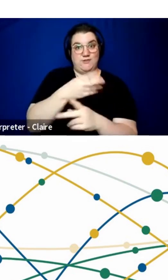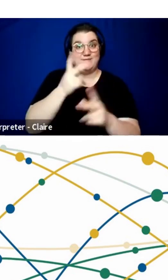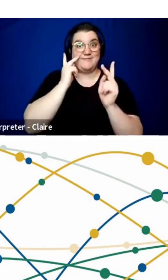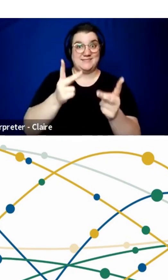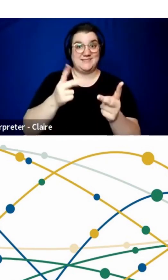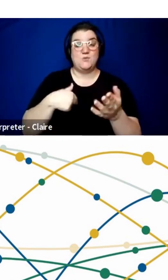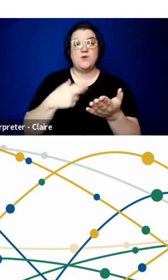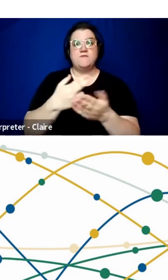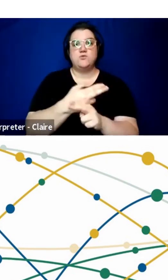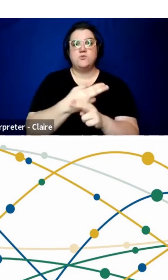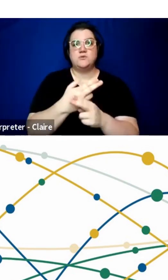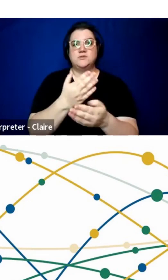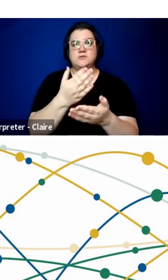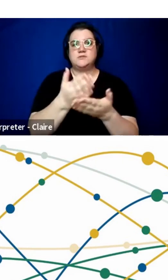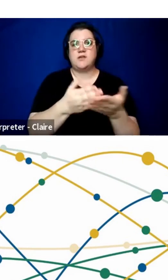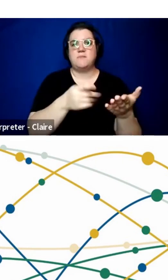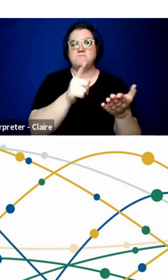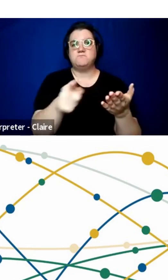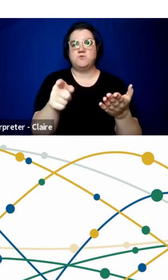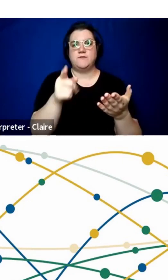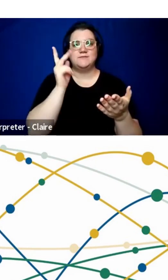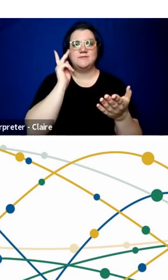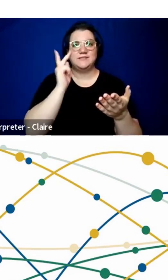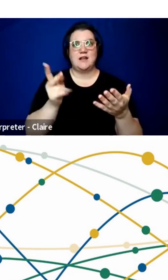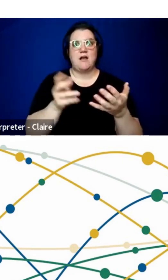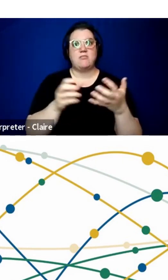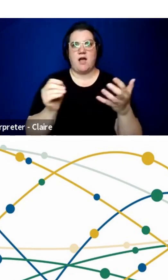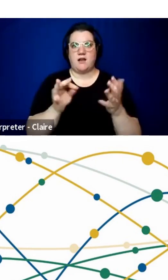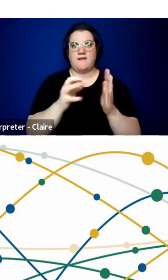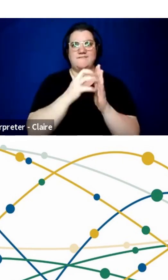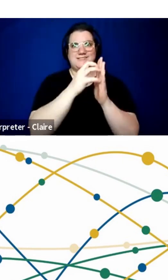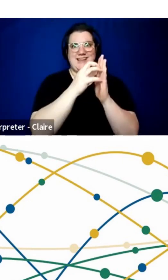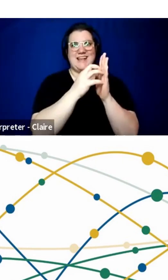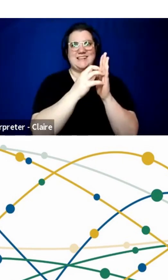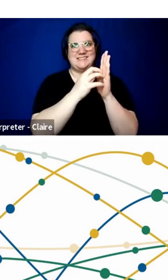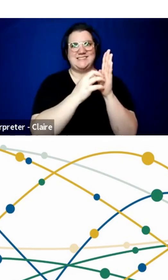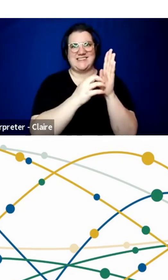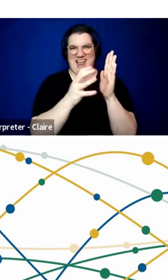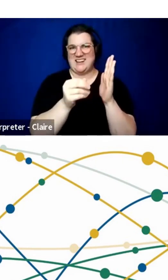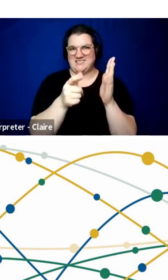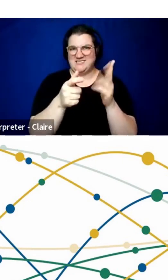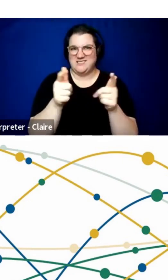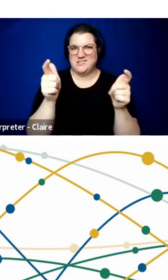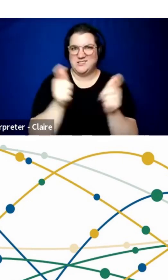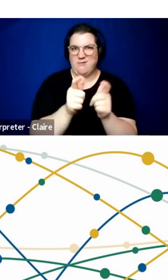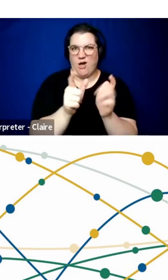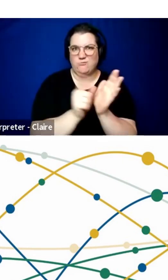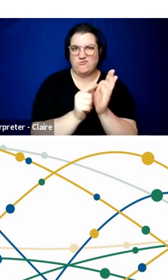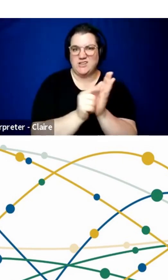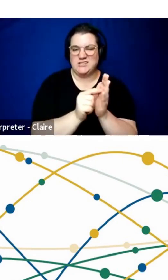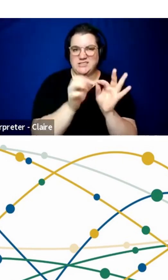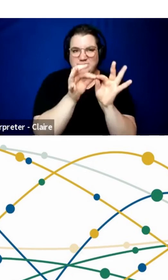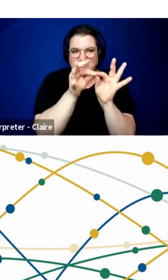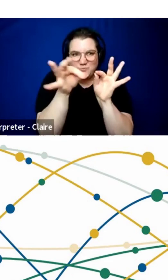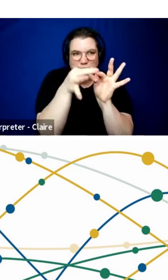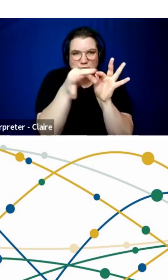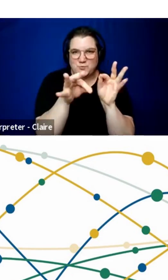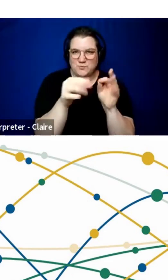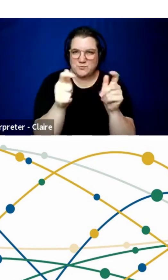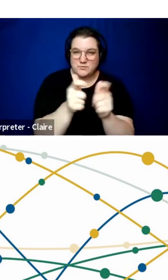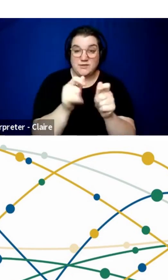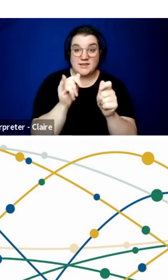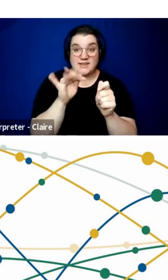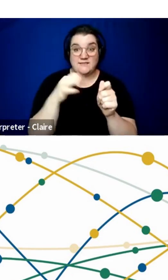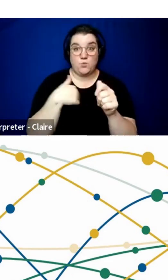you have seen, probably have, you know, there's a lot of text and it's kind of small print. I think if we could adapt